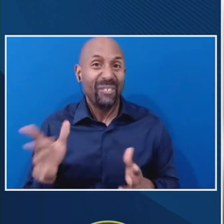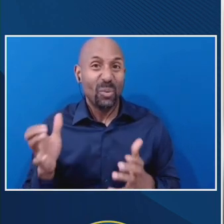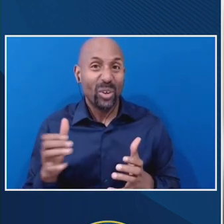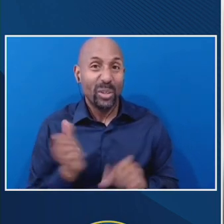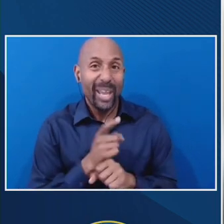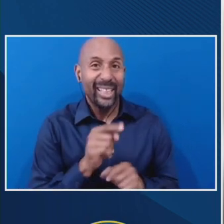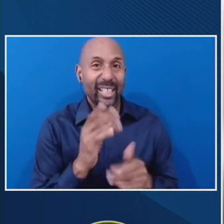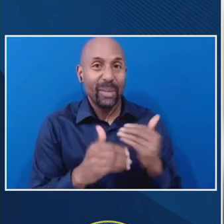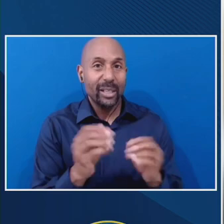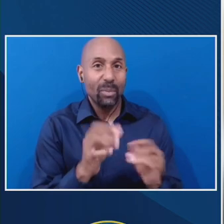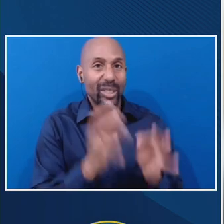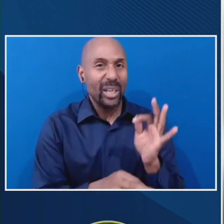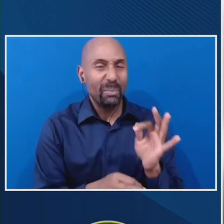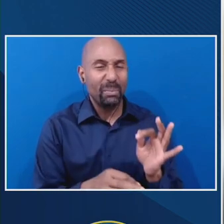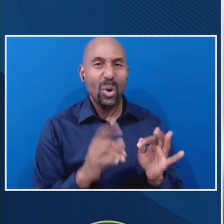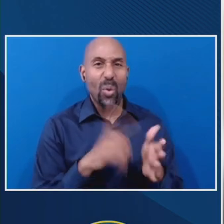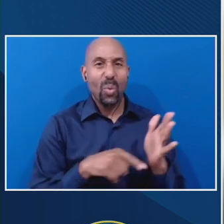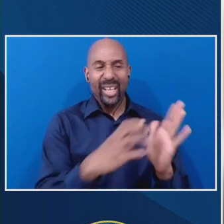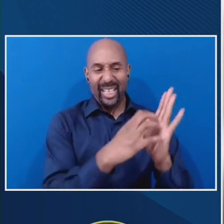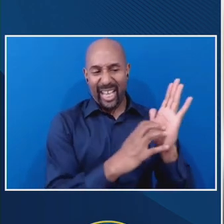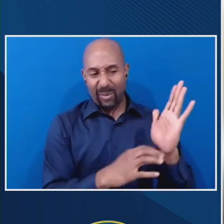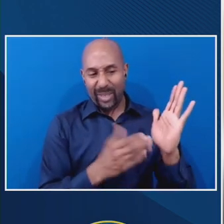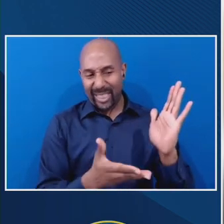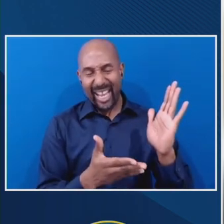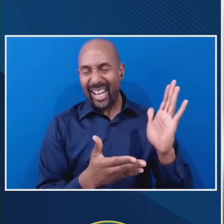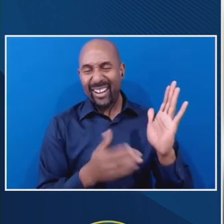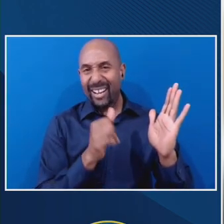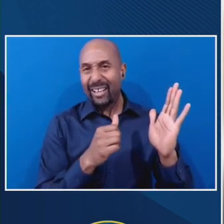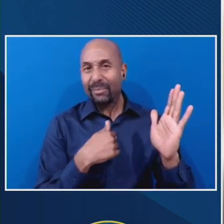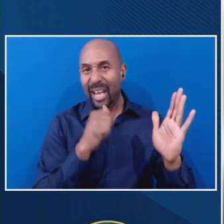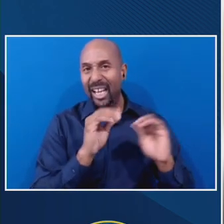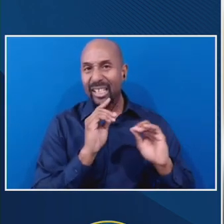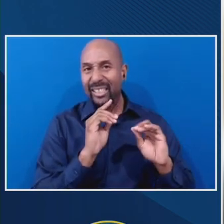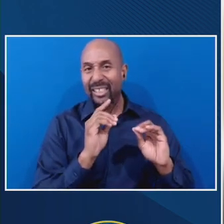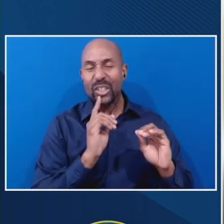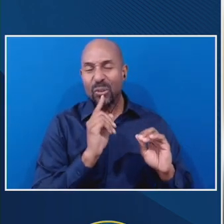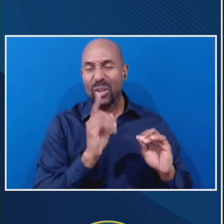language is doing that for the constituency that I represent.